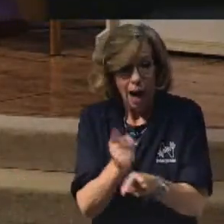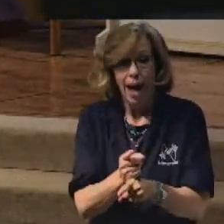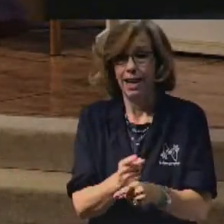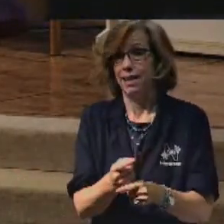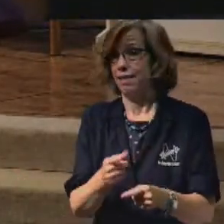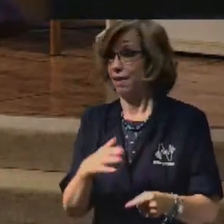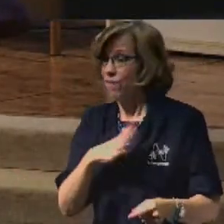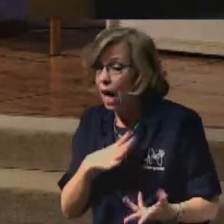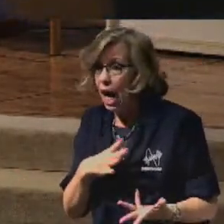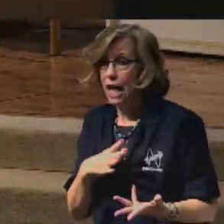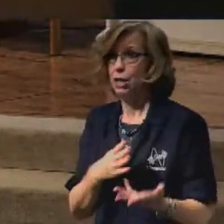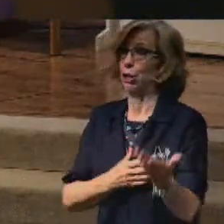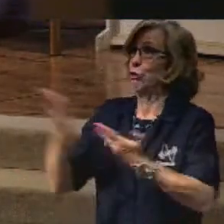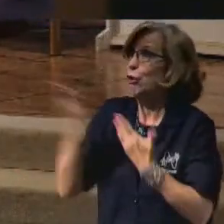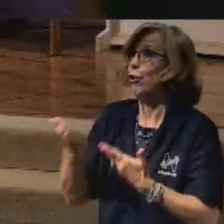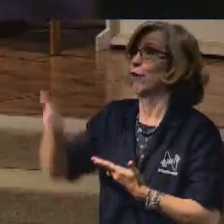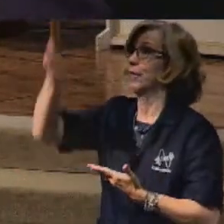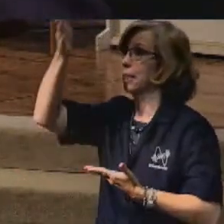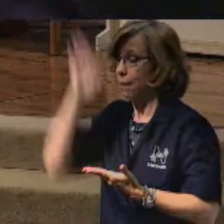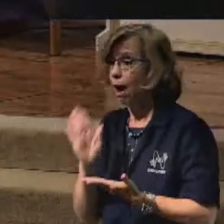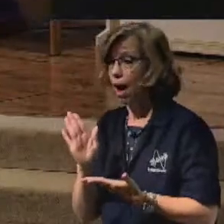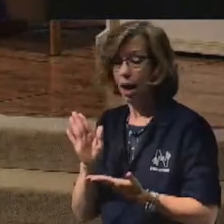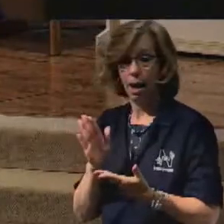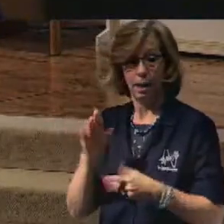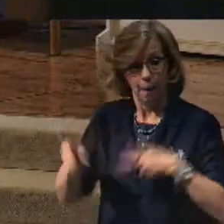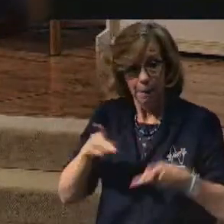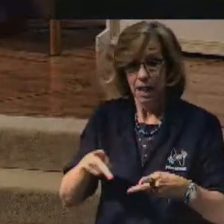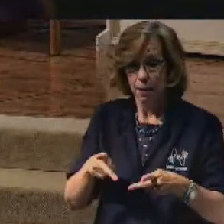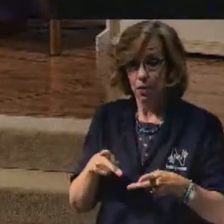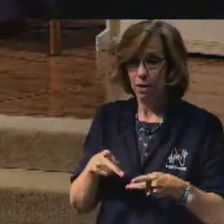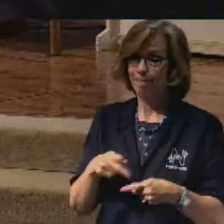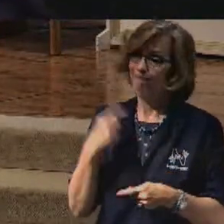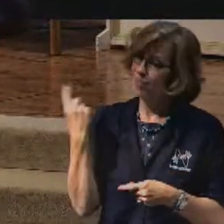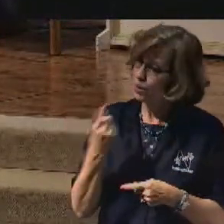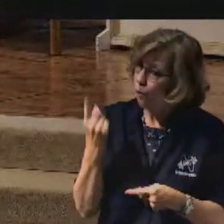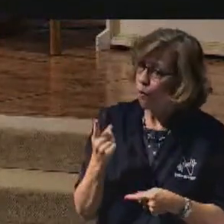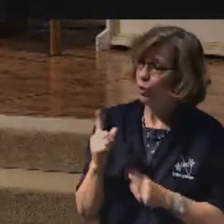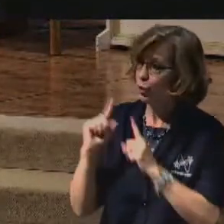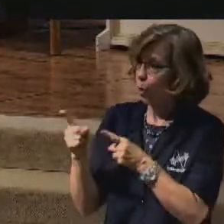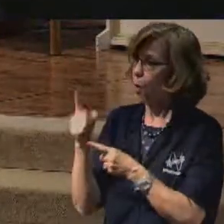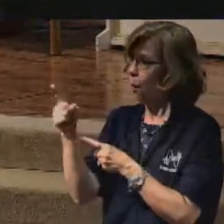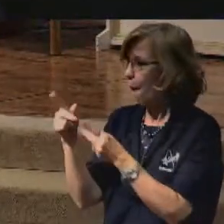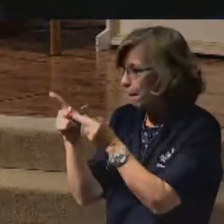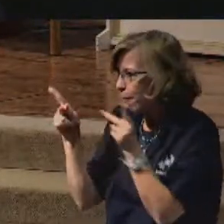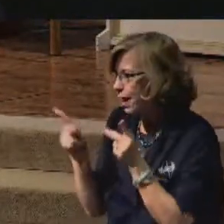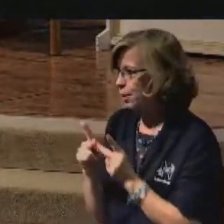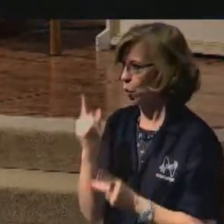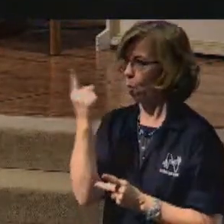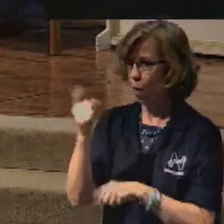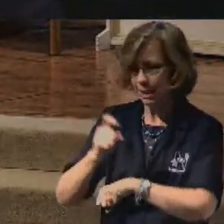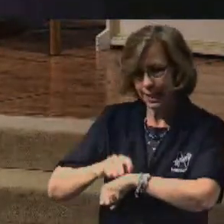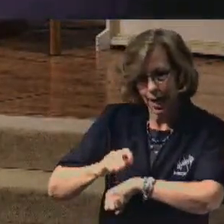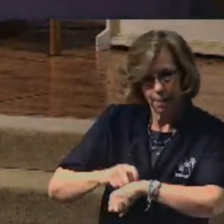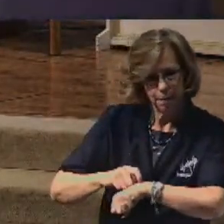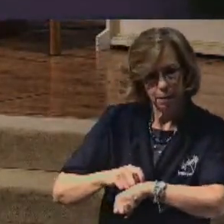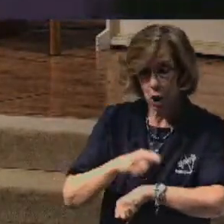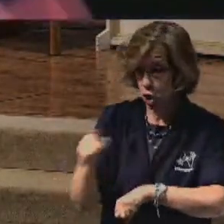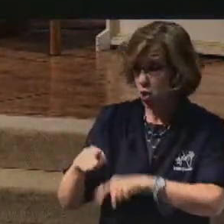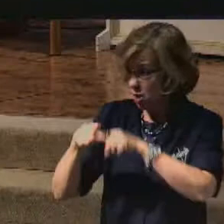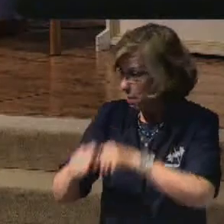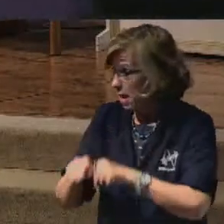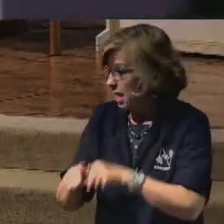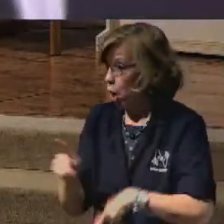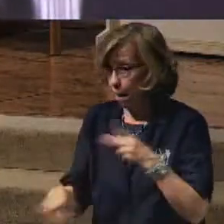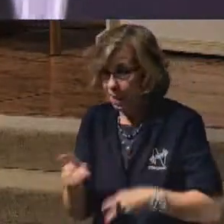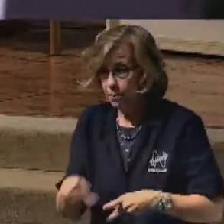Even when they're serving God. They can only be in one place at one time. If you depend upon people because